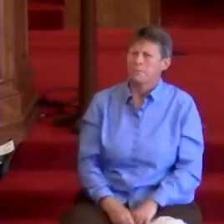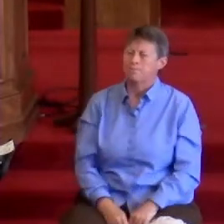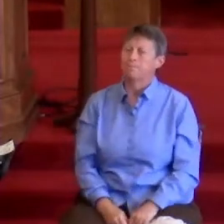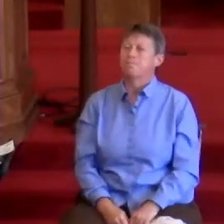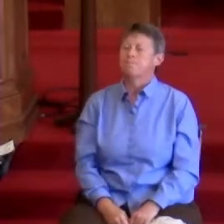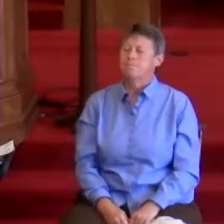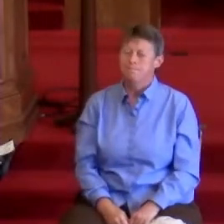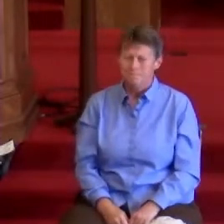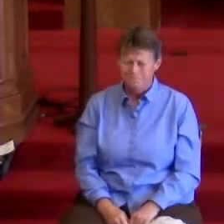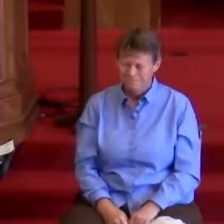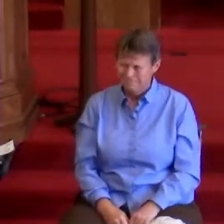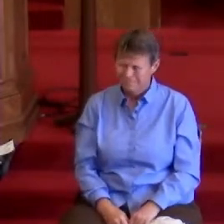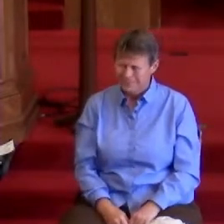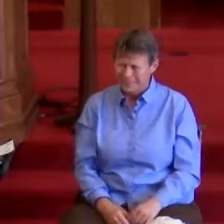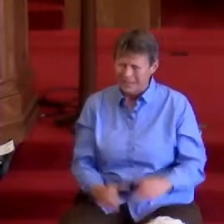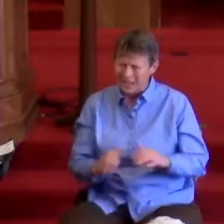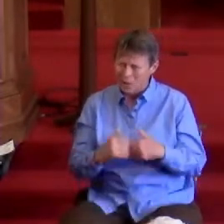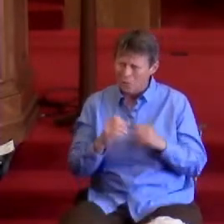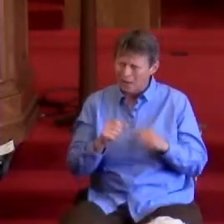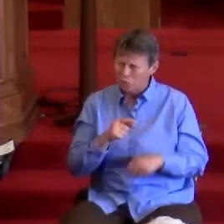But how could she be okay?